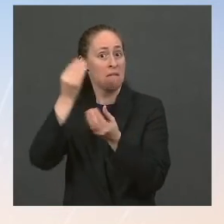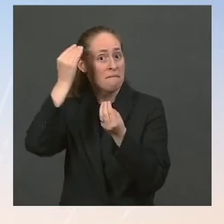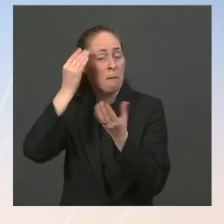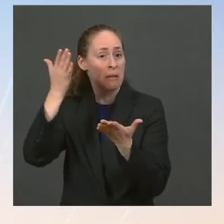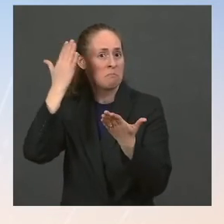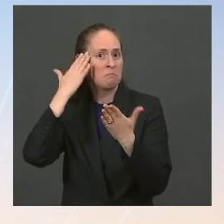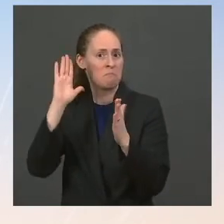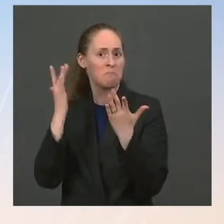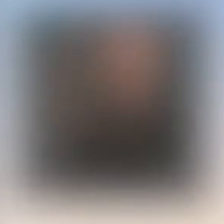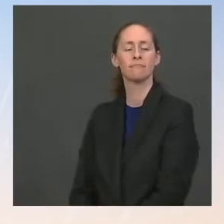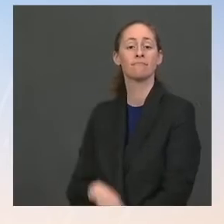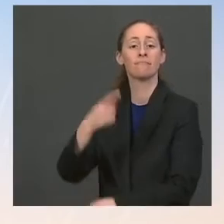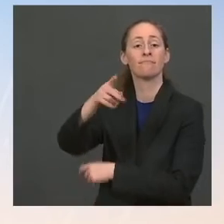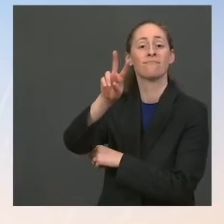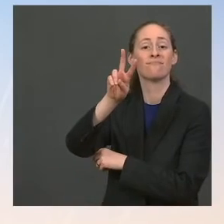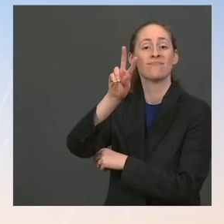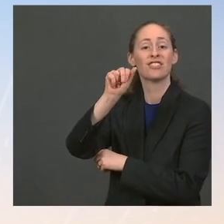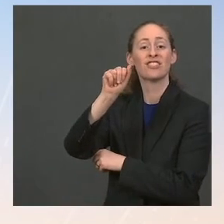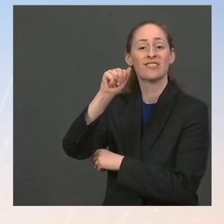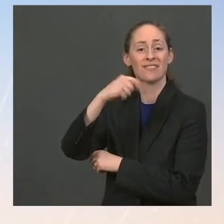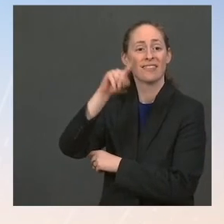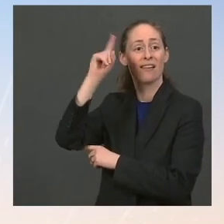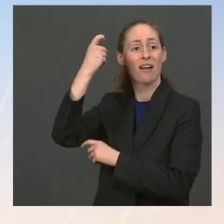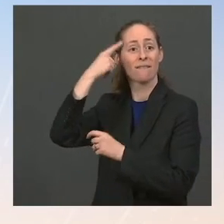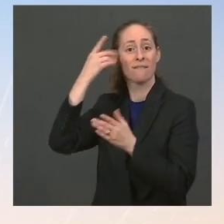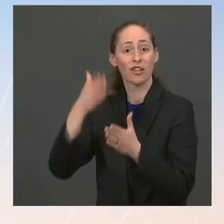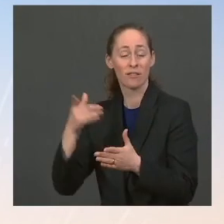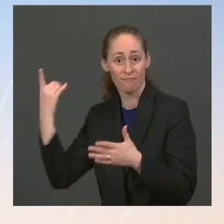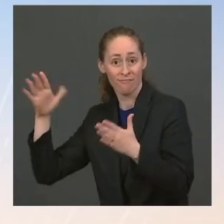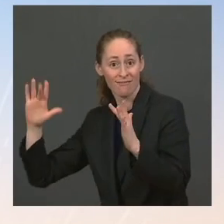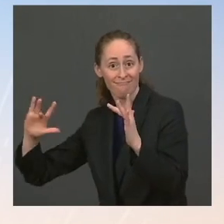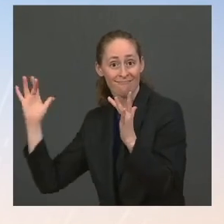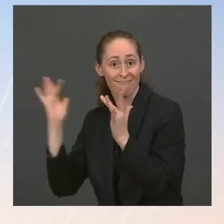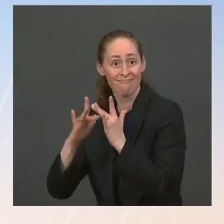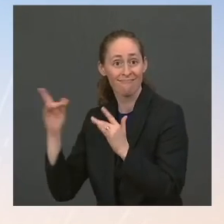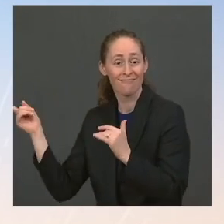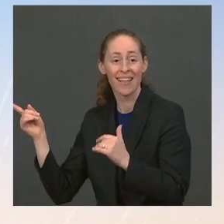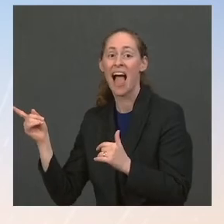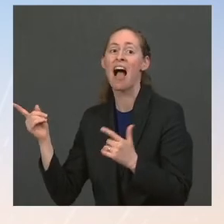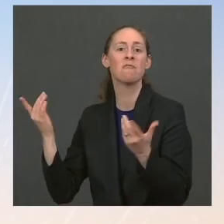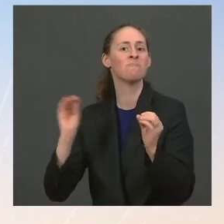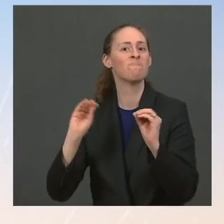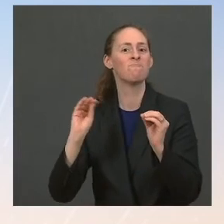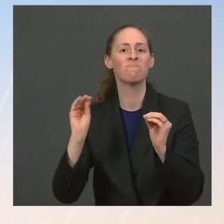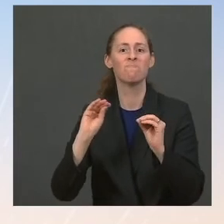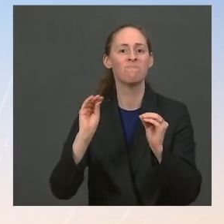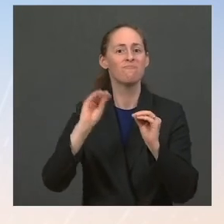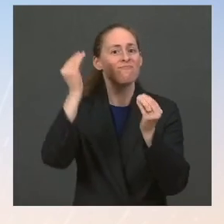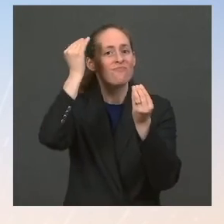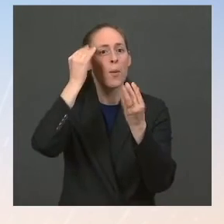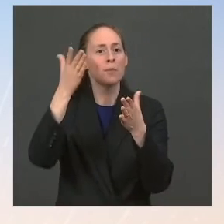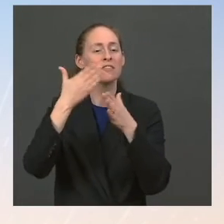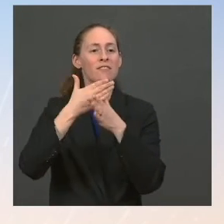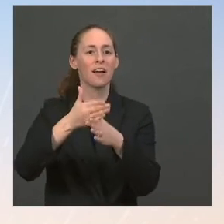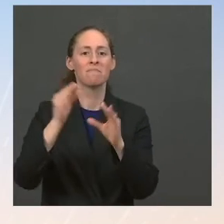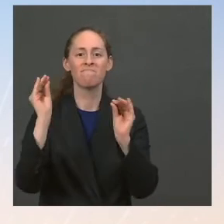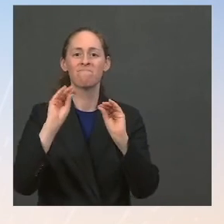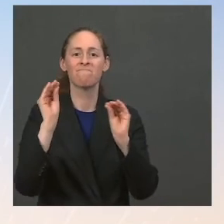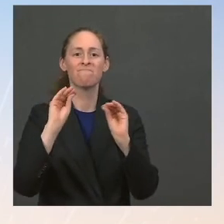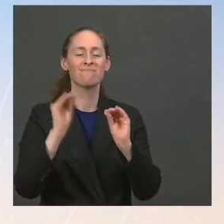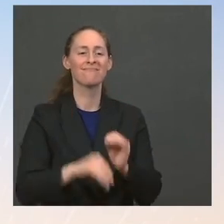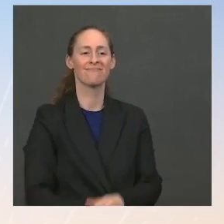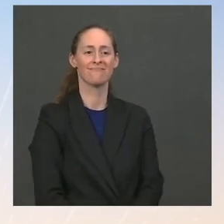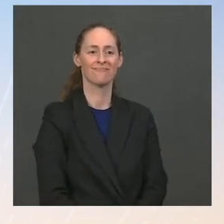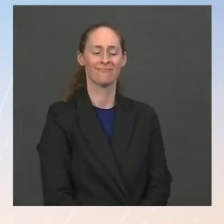Schedule to to share with you. I don't I would I don't have anything I don't have anything more to read out from what we have what I said at the podium